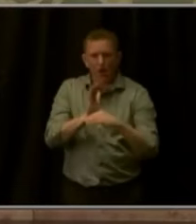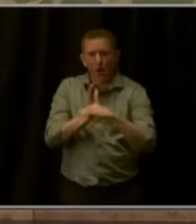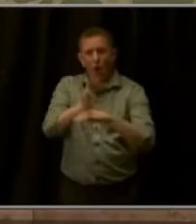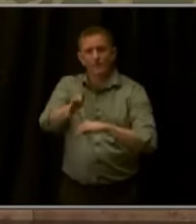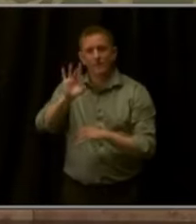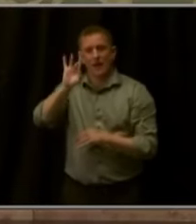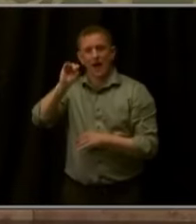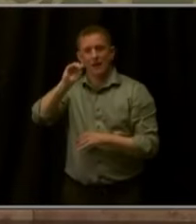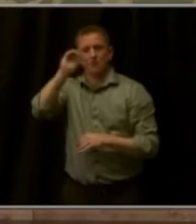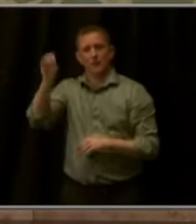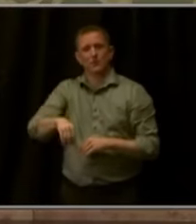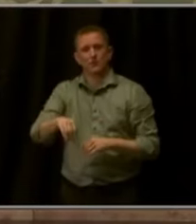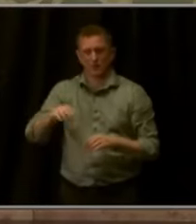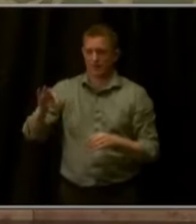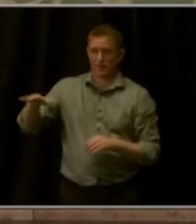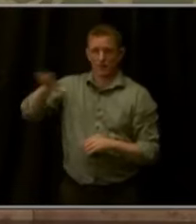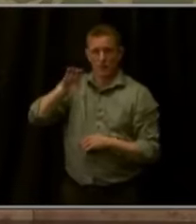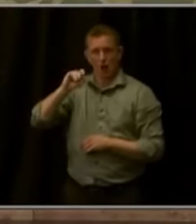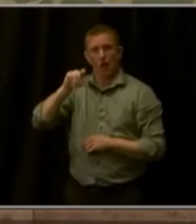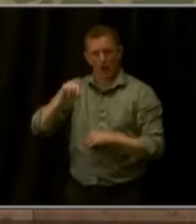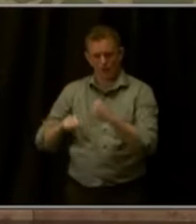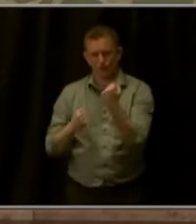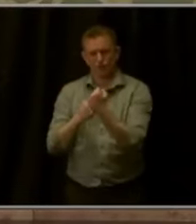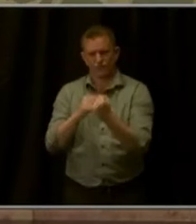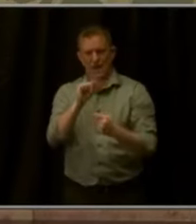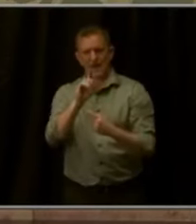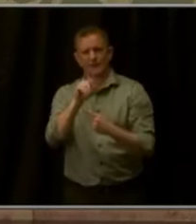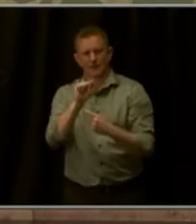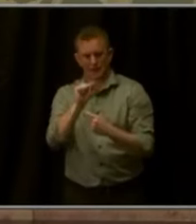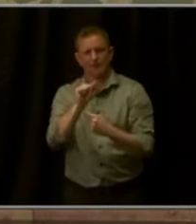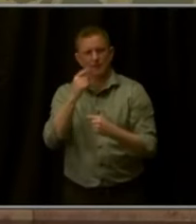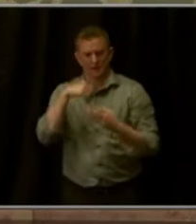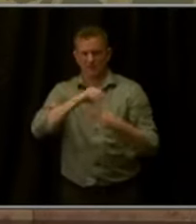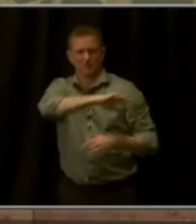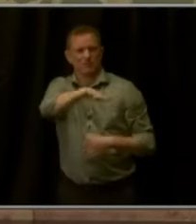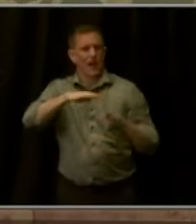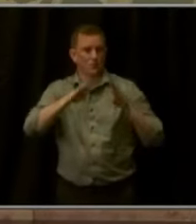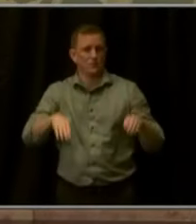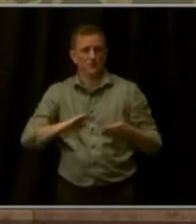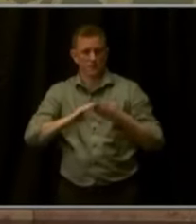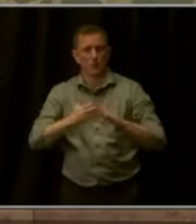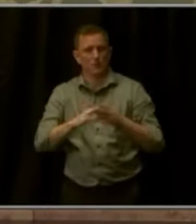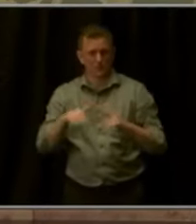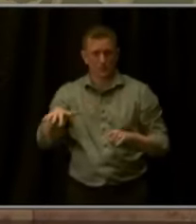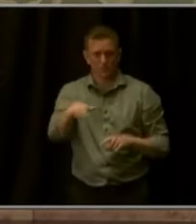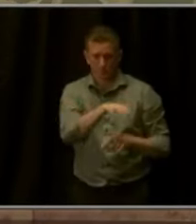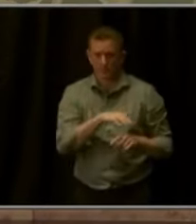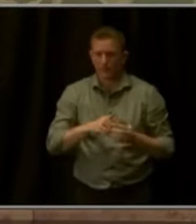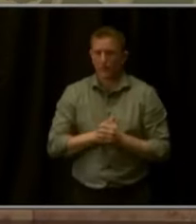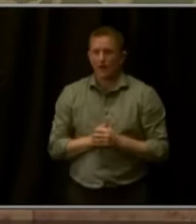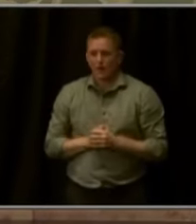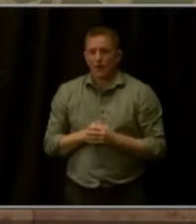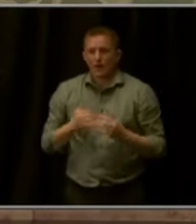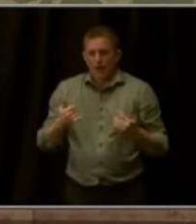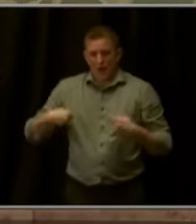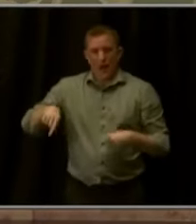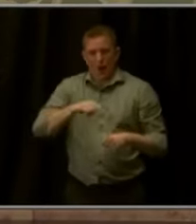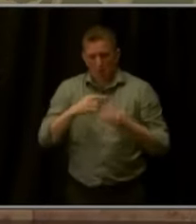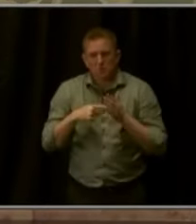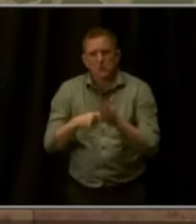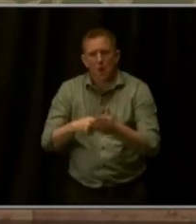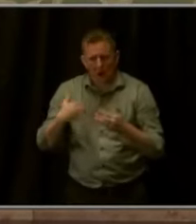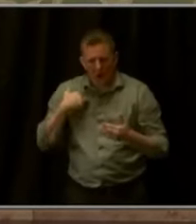ADUs in their communities. Today, we're joined by somebody that shows the success of accessory dwelling units,